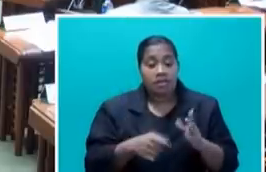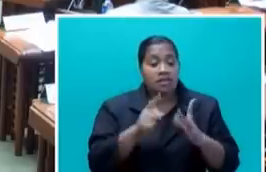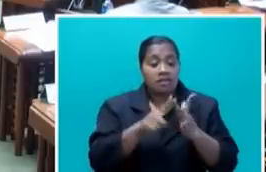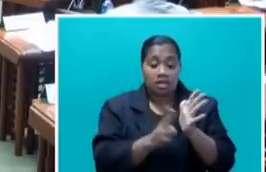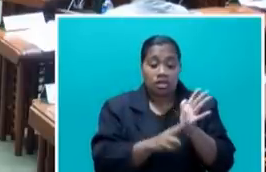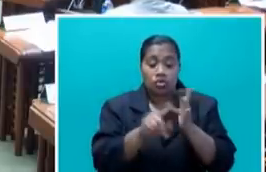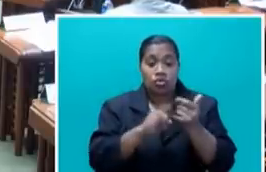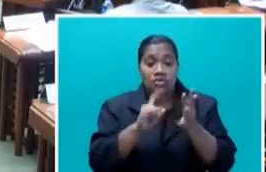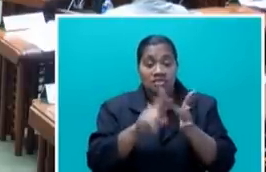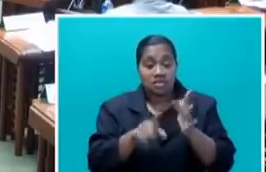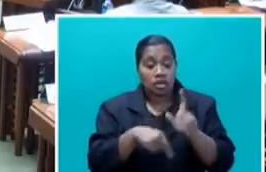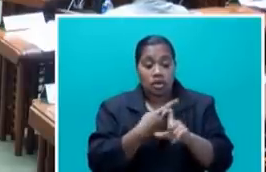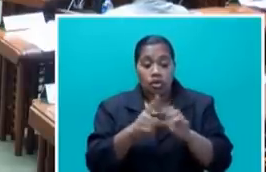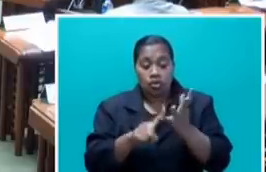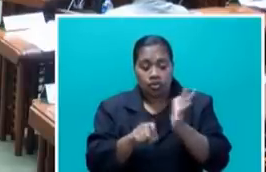the floor.